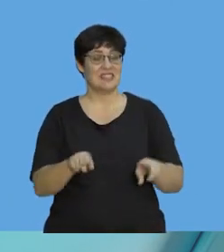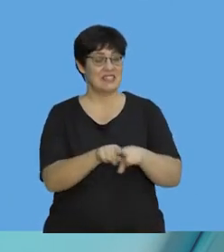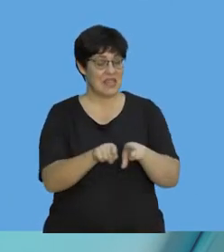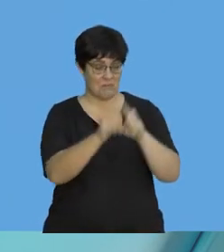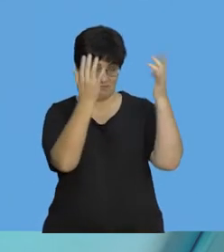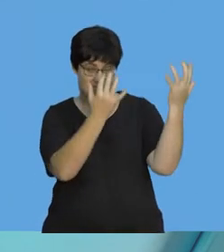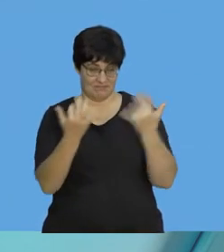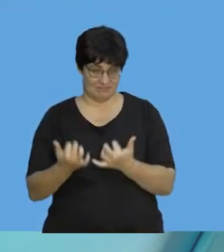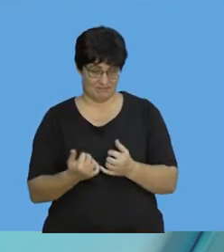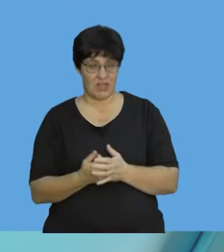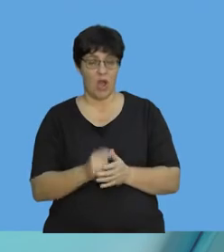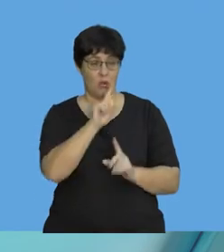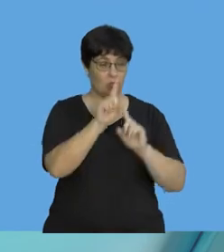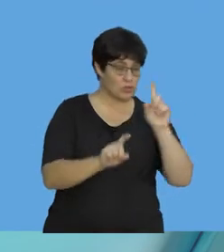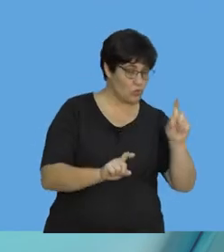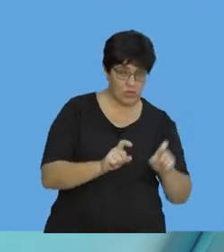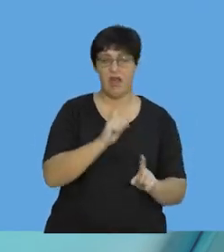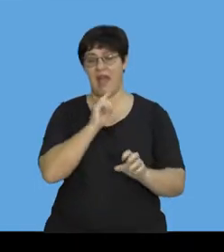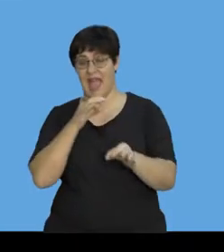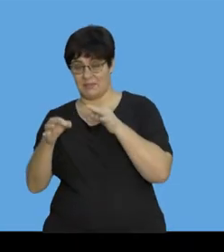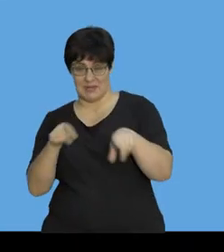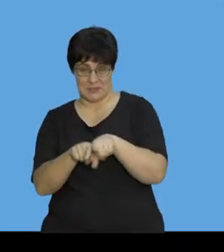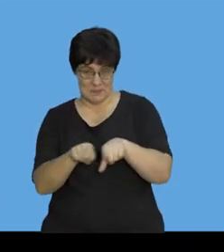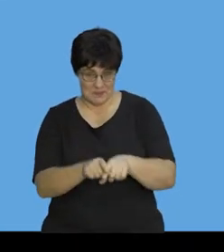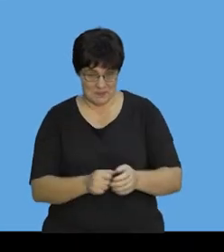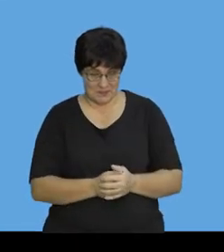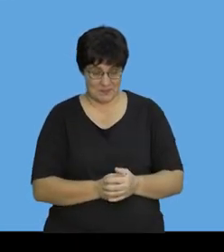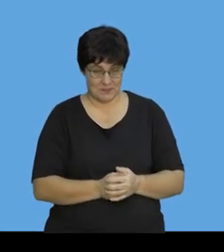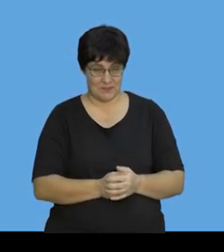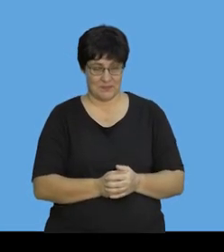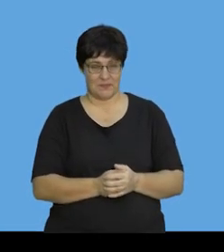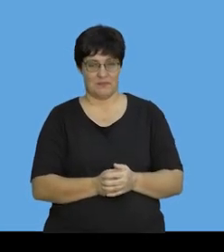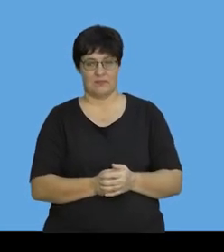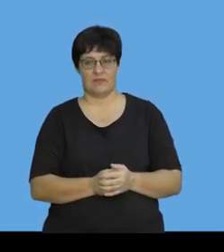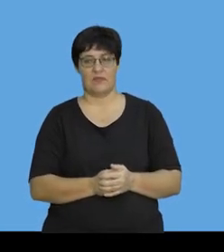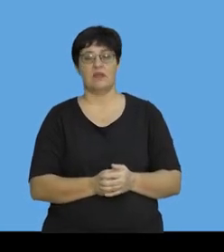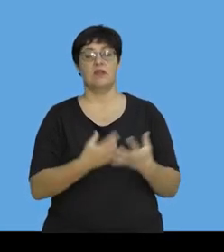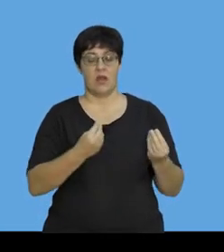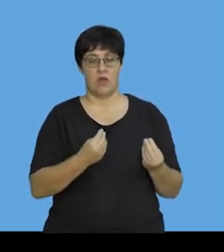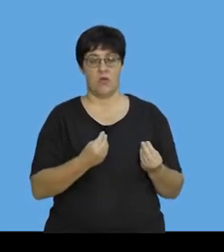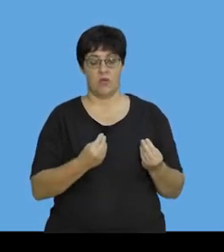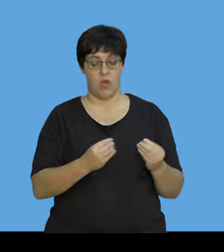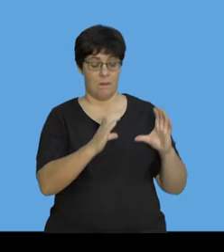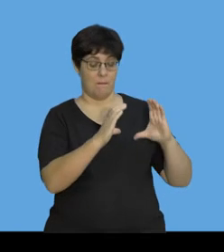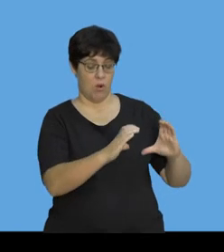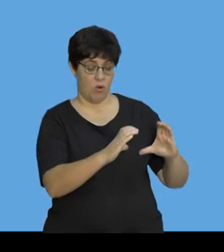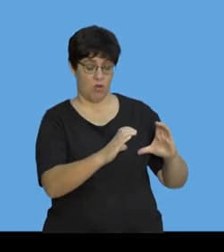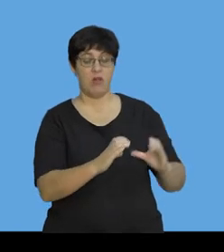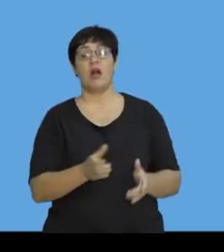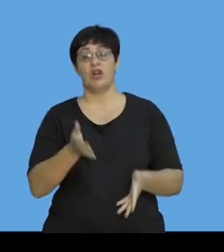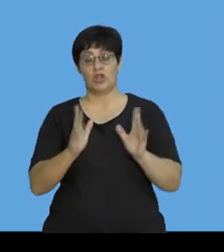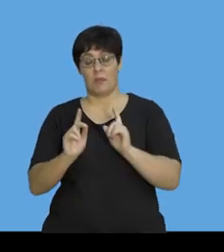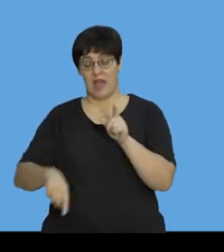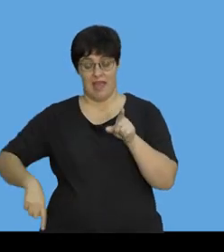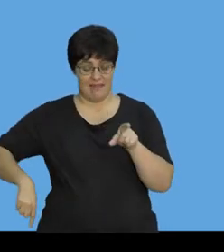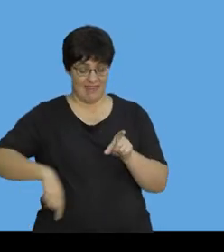questions because the two go together. So, let's get going. All right. We have a soccer player who kicks a ball with an average